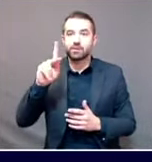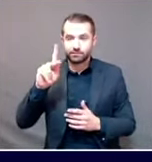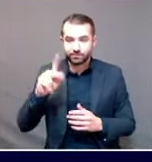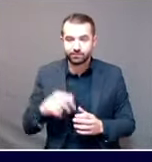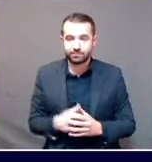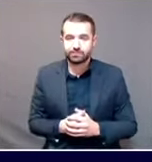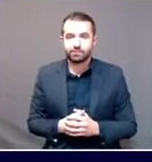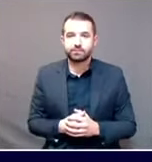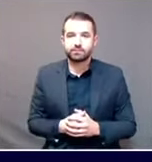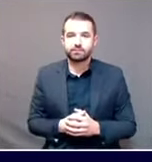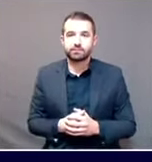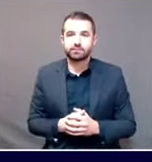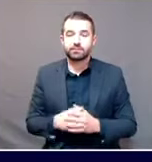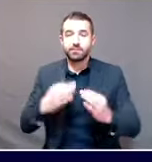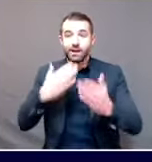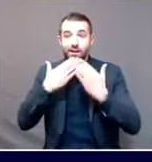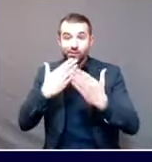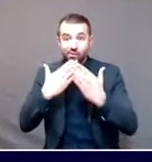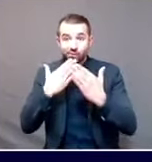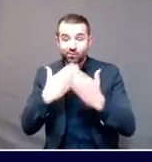Thank you very much to you both.